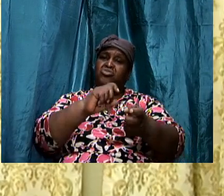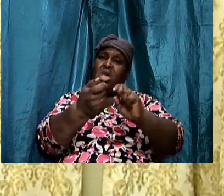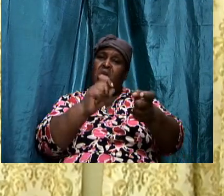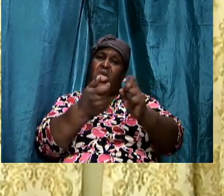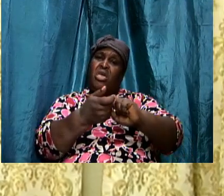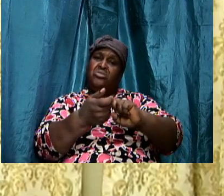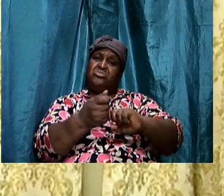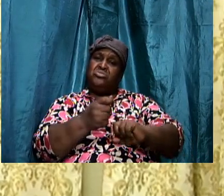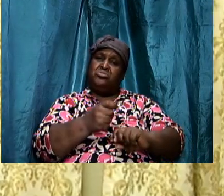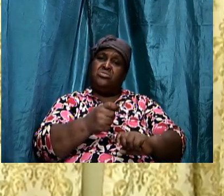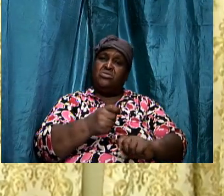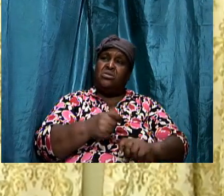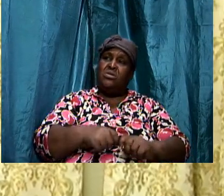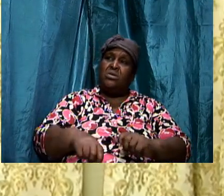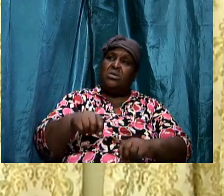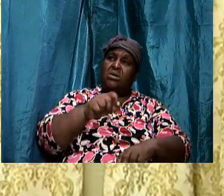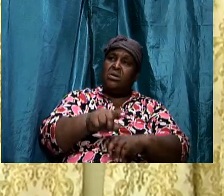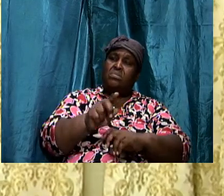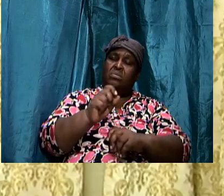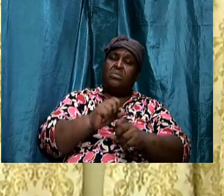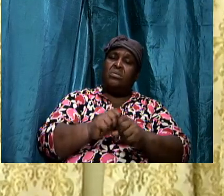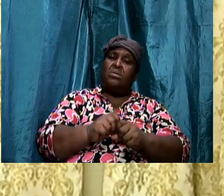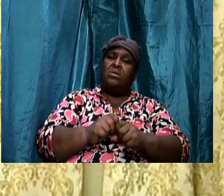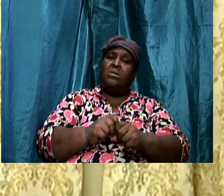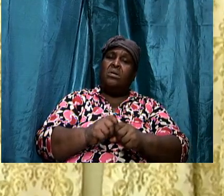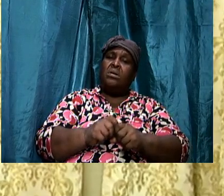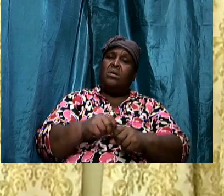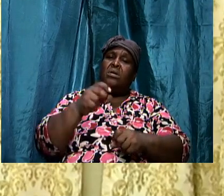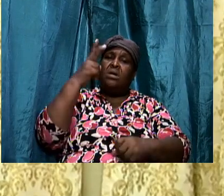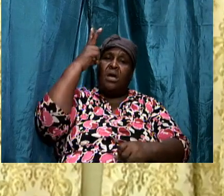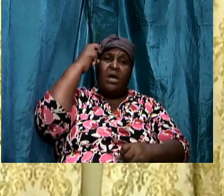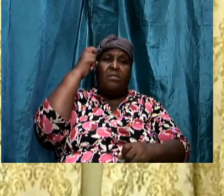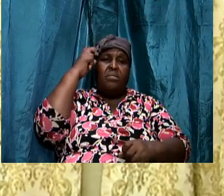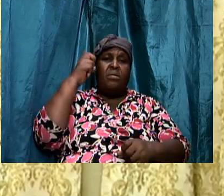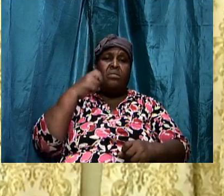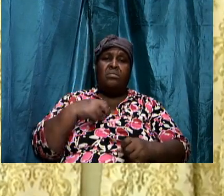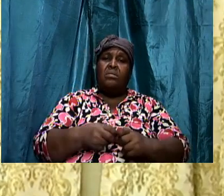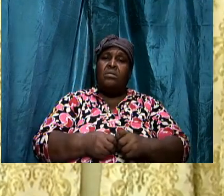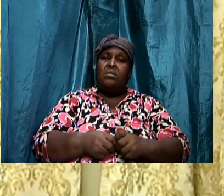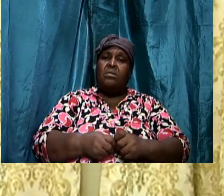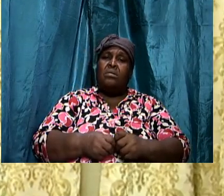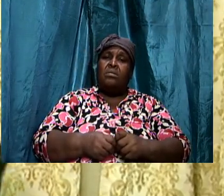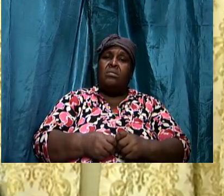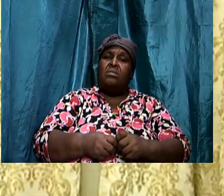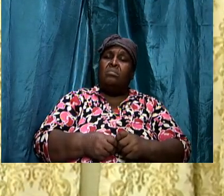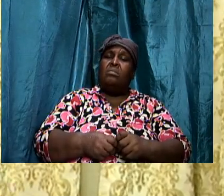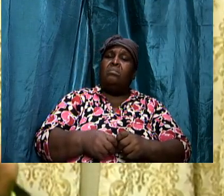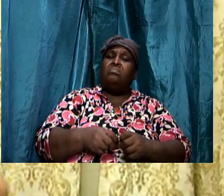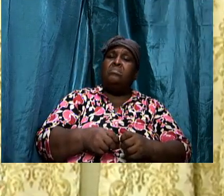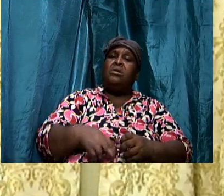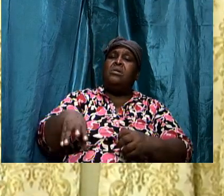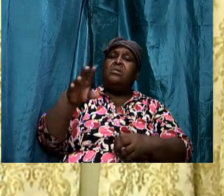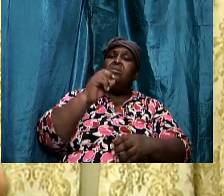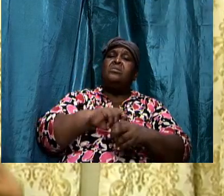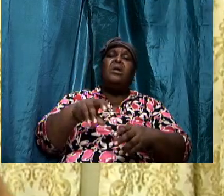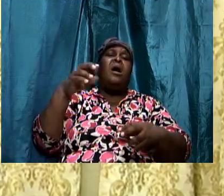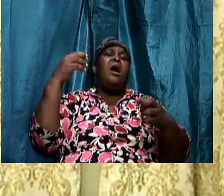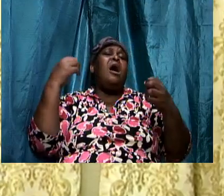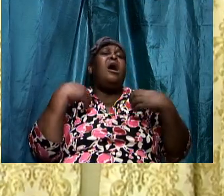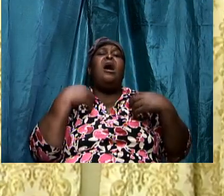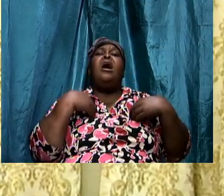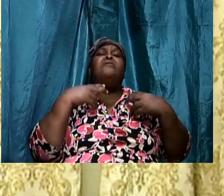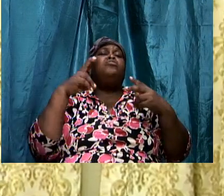inside of the adversary and to pull out his entrance. We have no